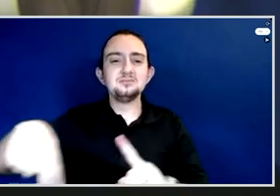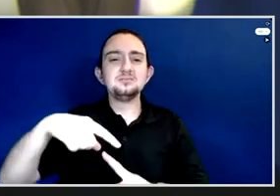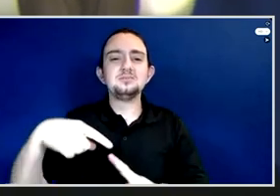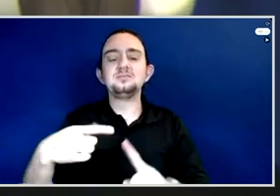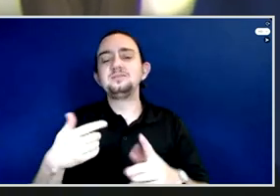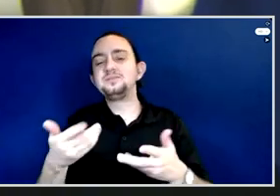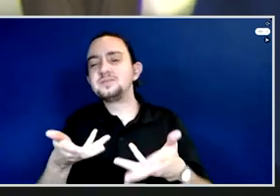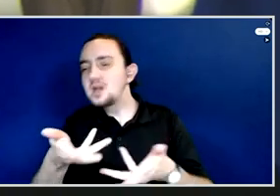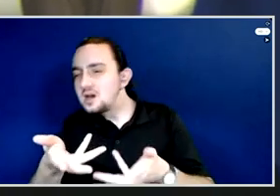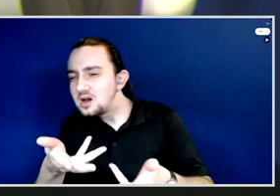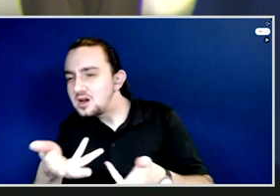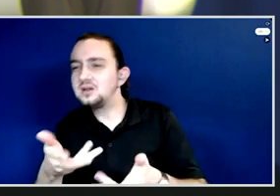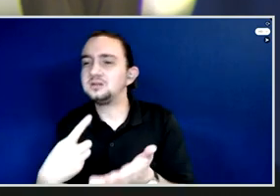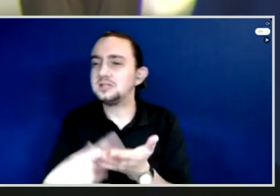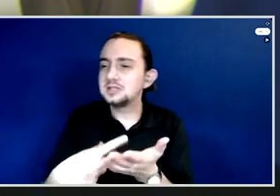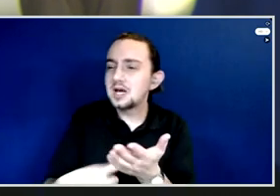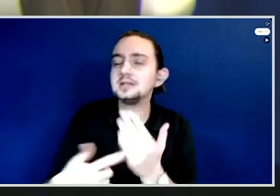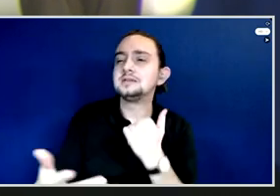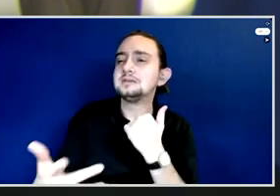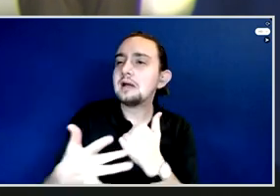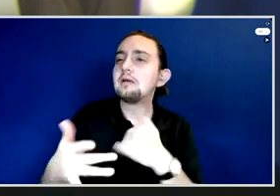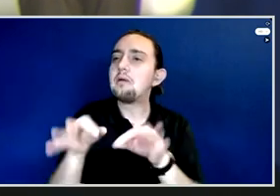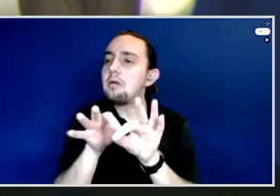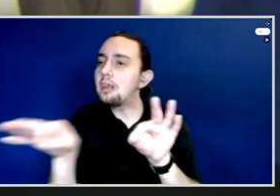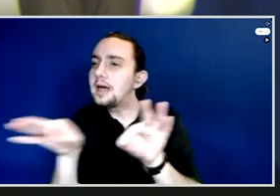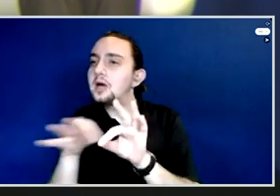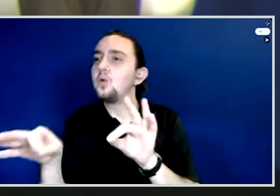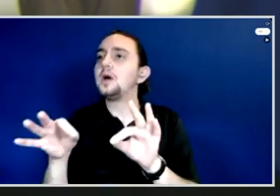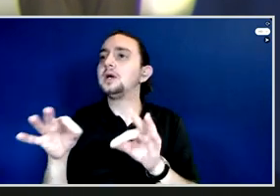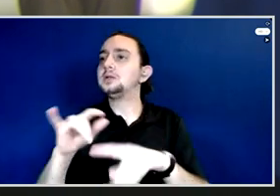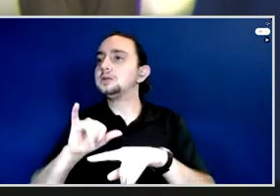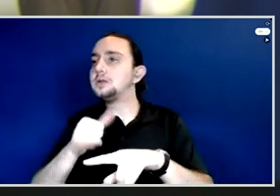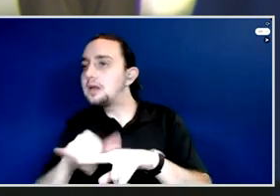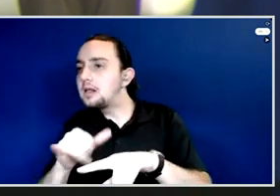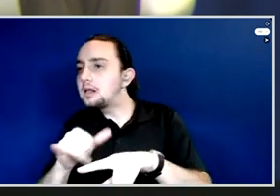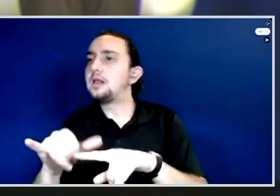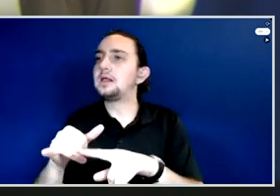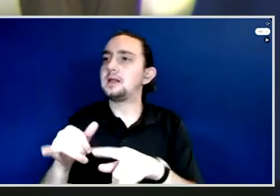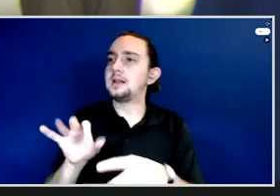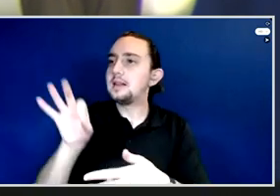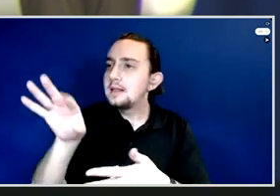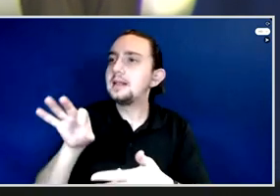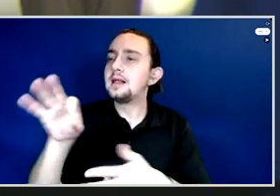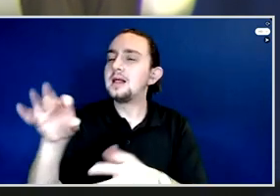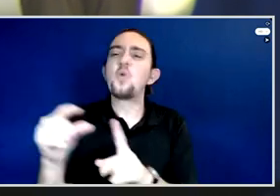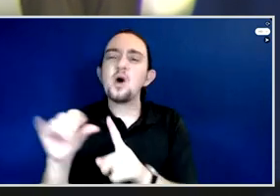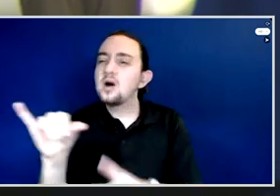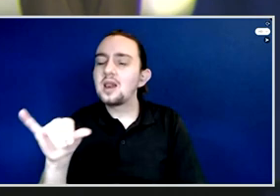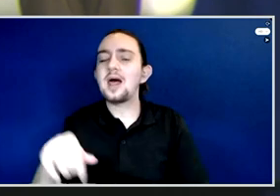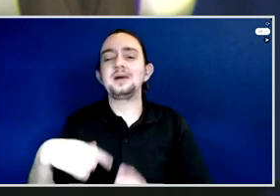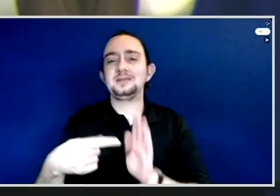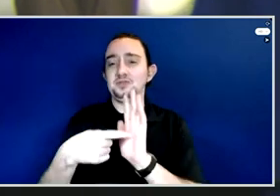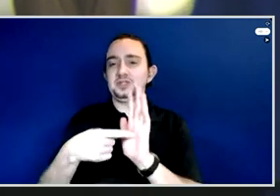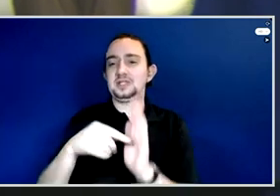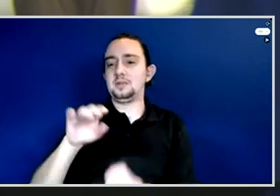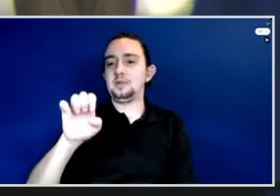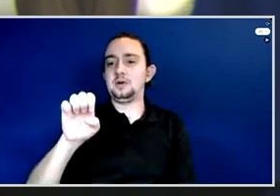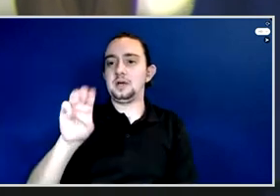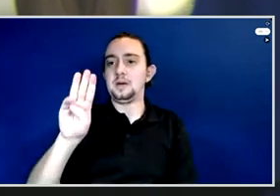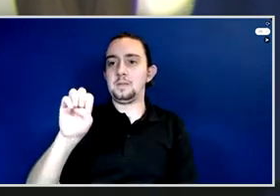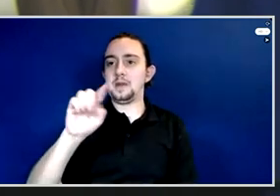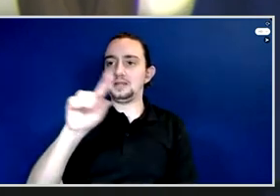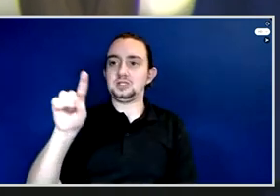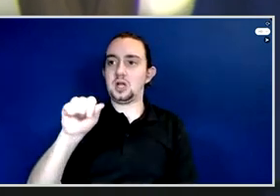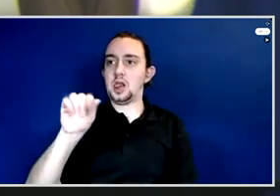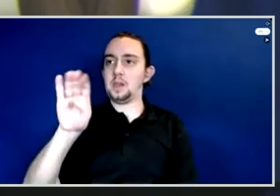speaking technical language when it comes to corruption. I would use words like embezzlement, I would use grafts, elicit financial